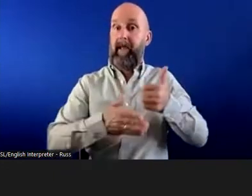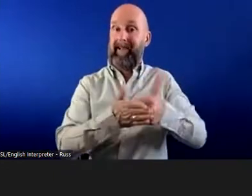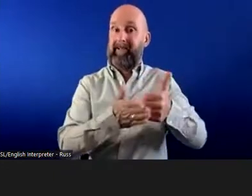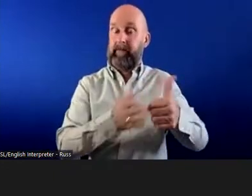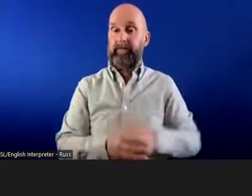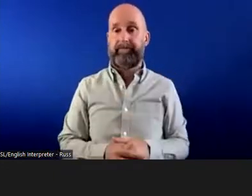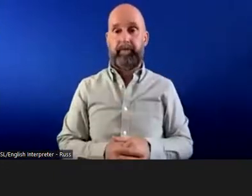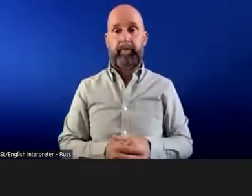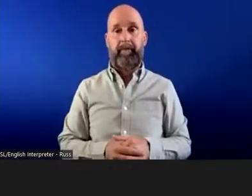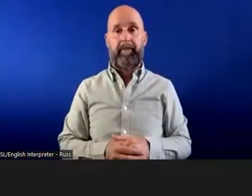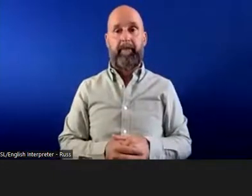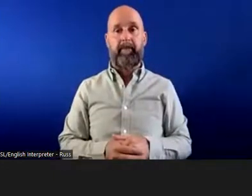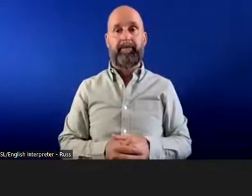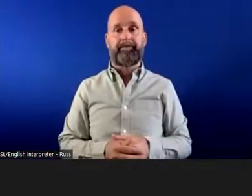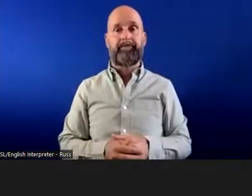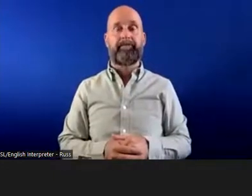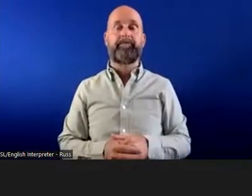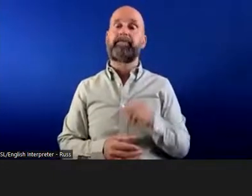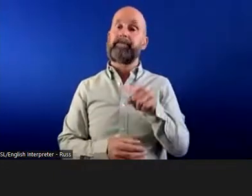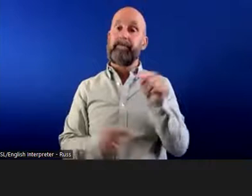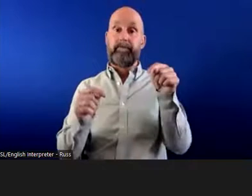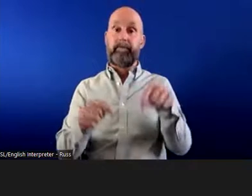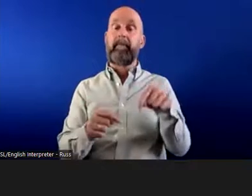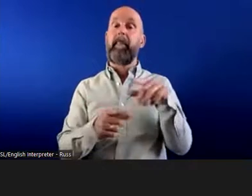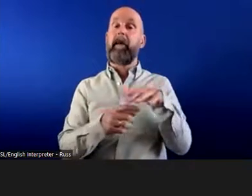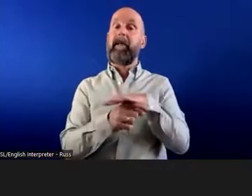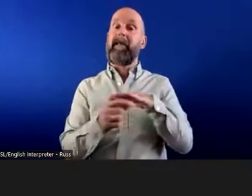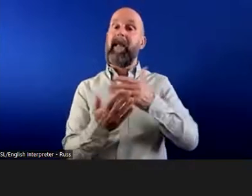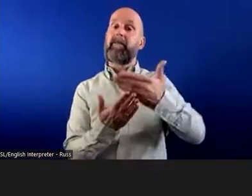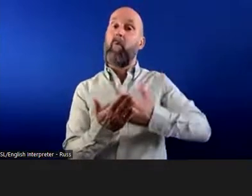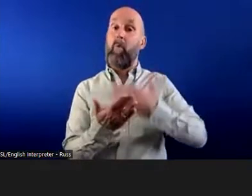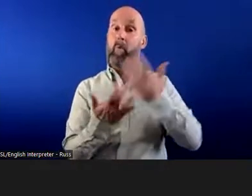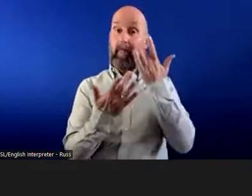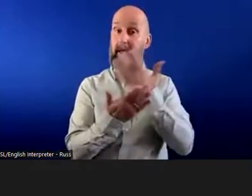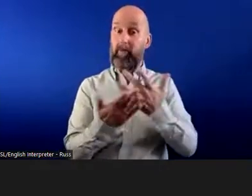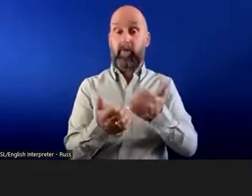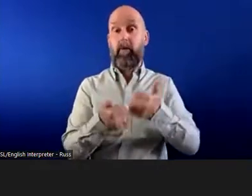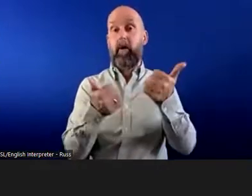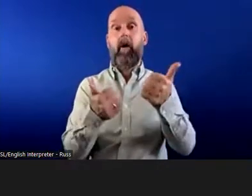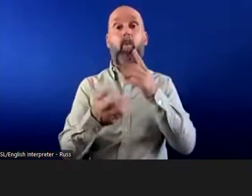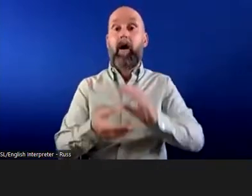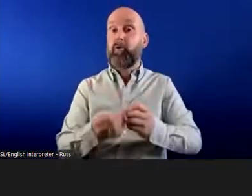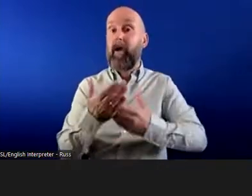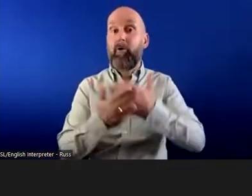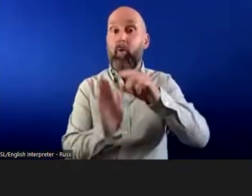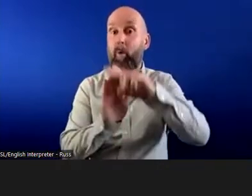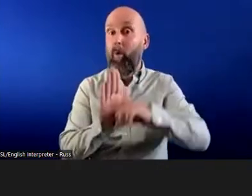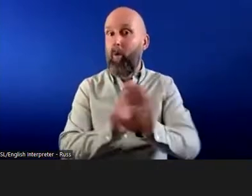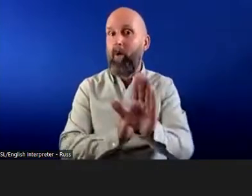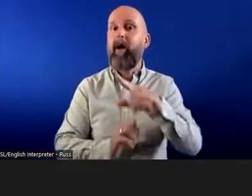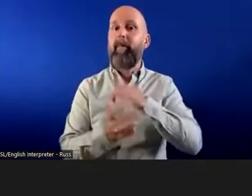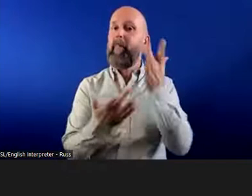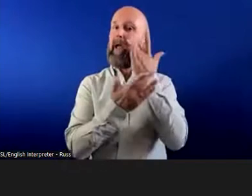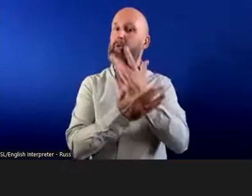Now I've just cited this case because it's a really good illustration. It doesn't create new law in any way, but it's a really good illustration